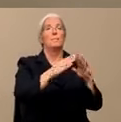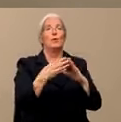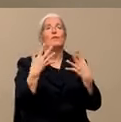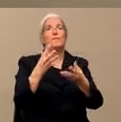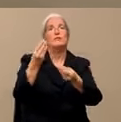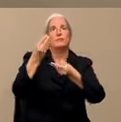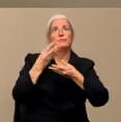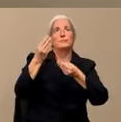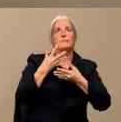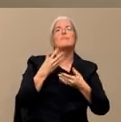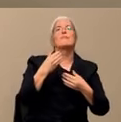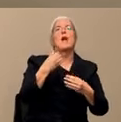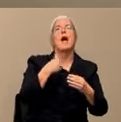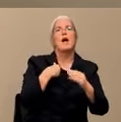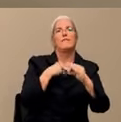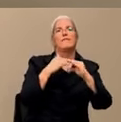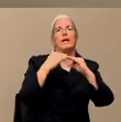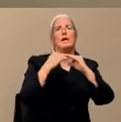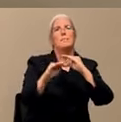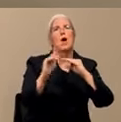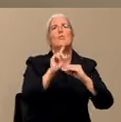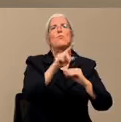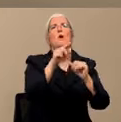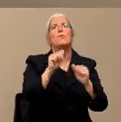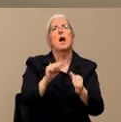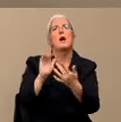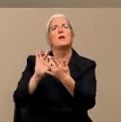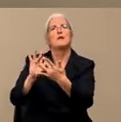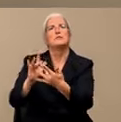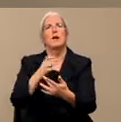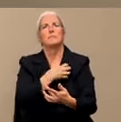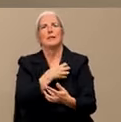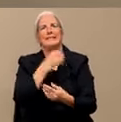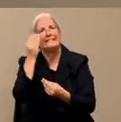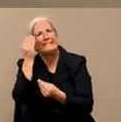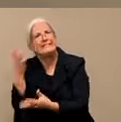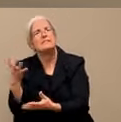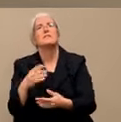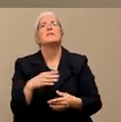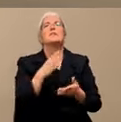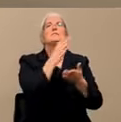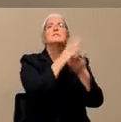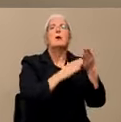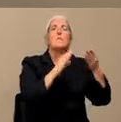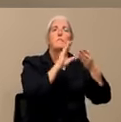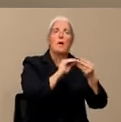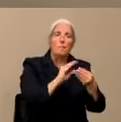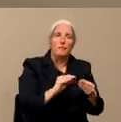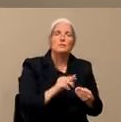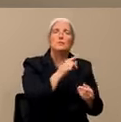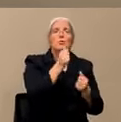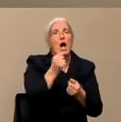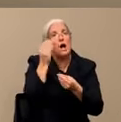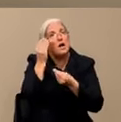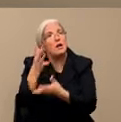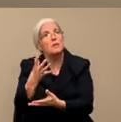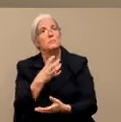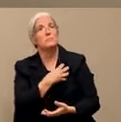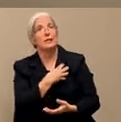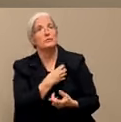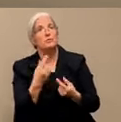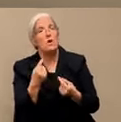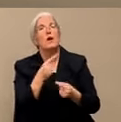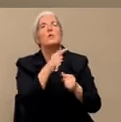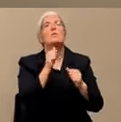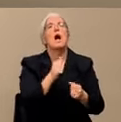provided by some of the moderators and the comments of this, that you can report those businesses for us to act on. The first thing they're going to get is a phone call.